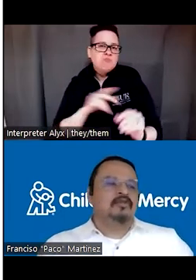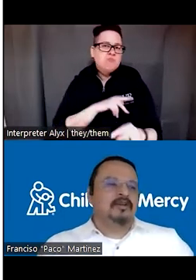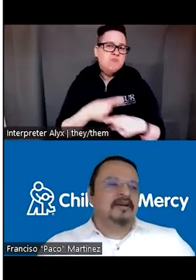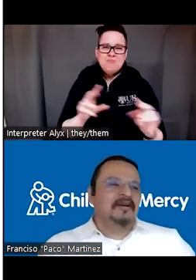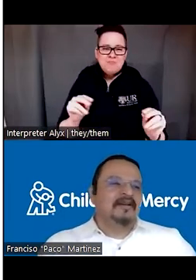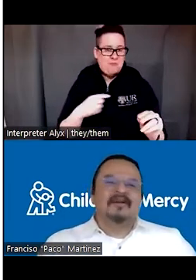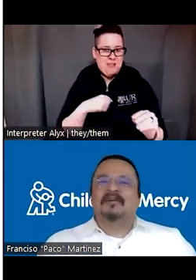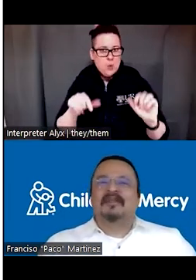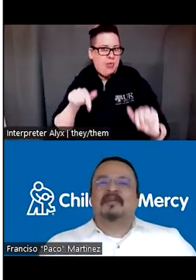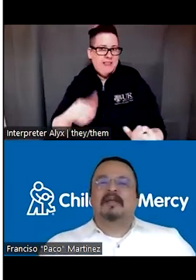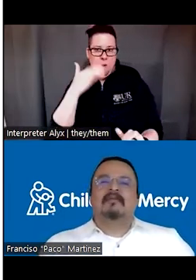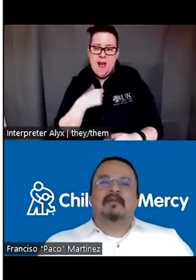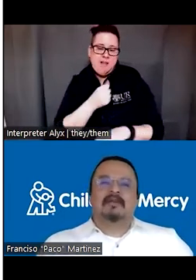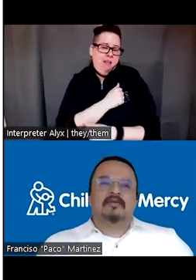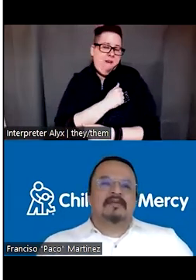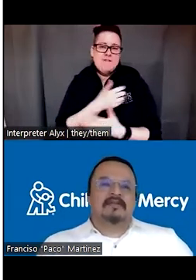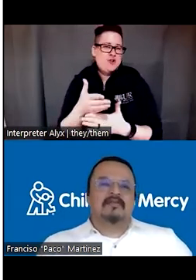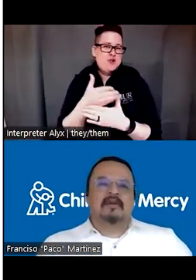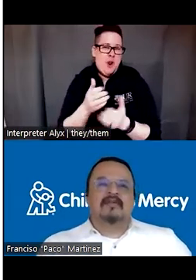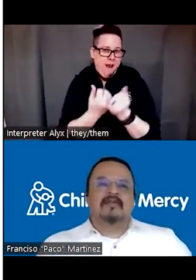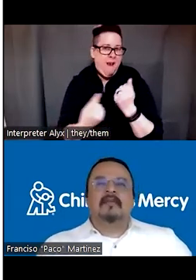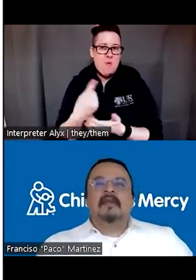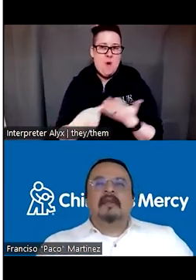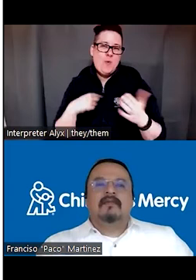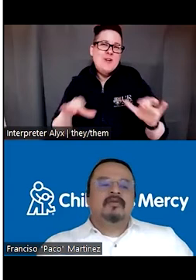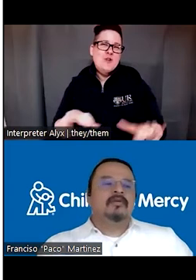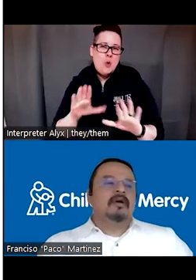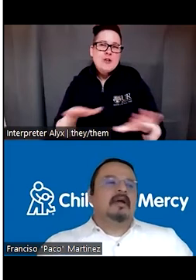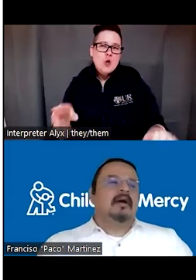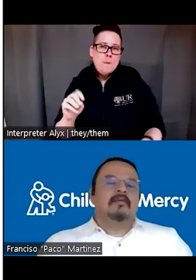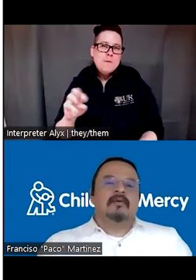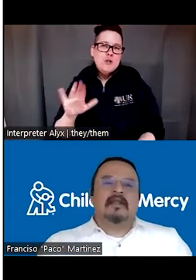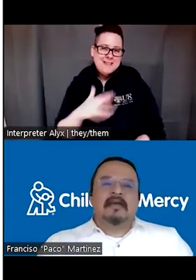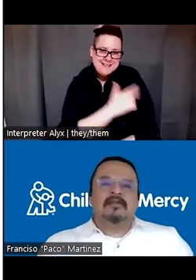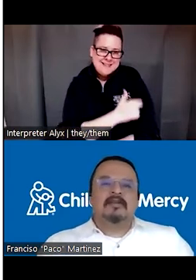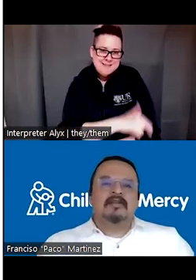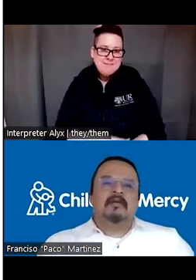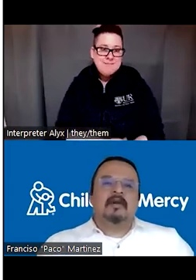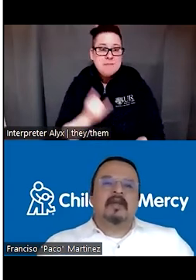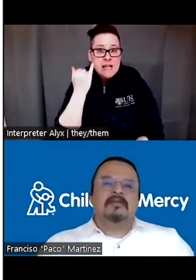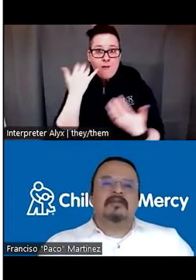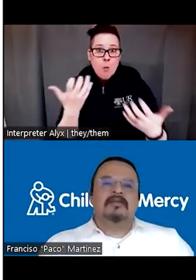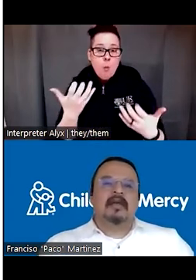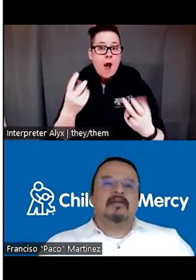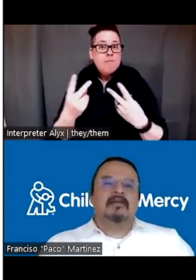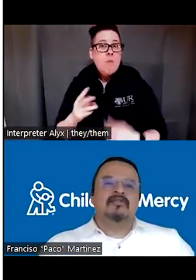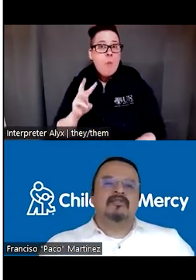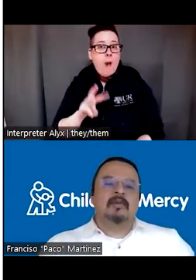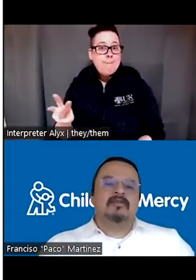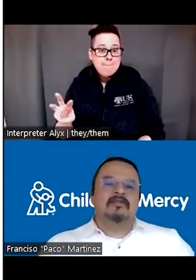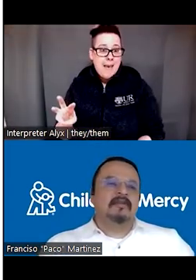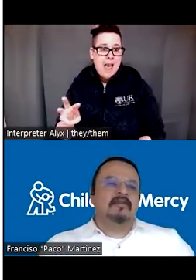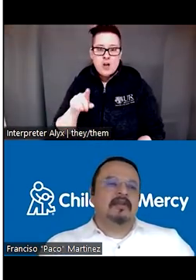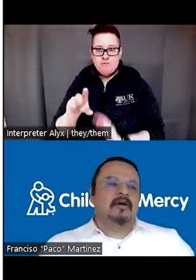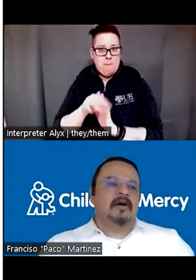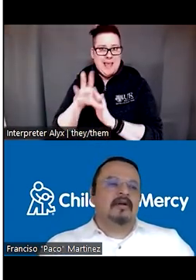love to share with everybody what we do at Children's Mercy. If you would like to visit our web page, just take a